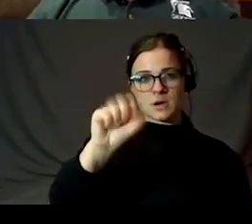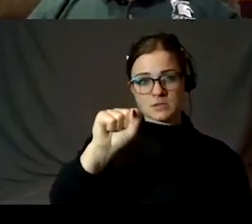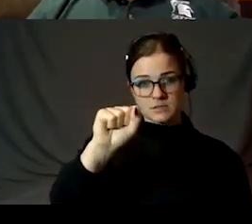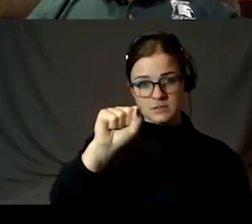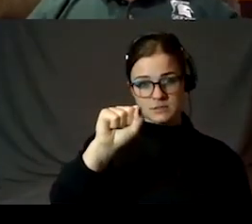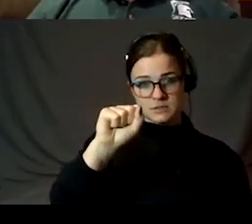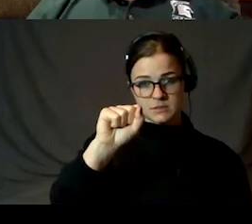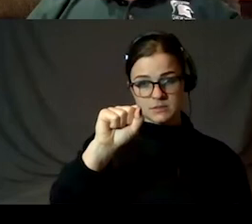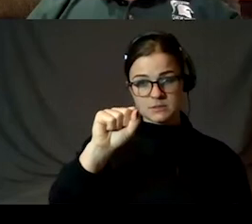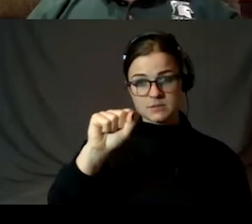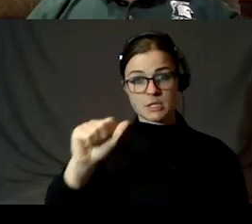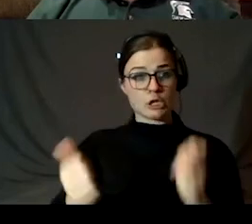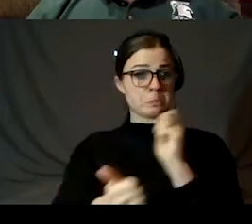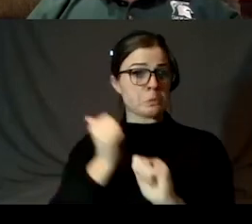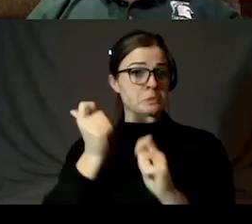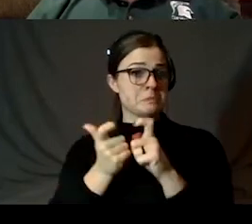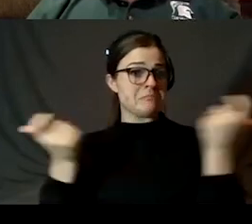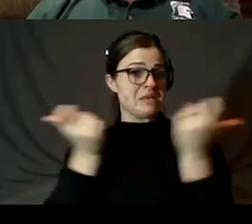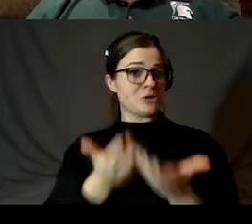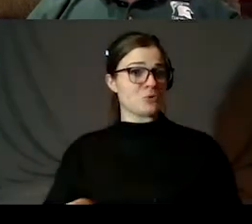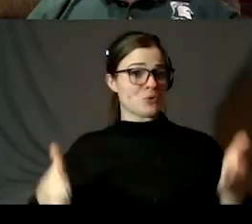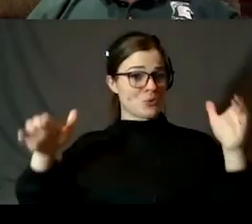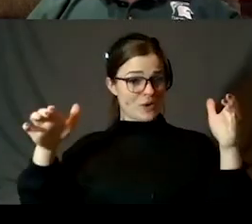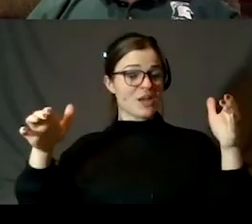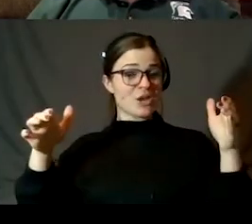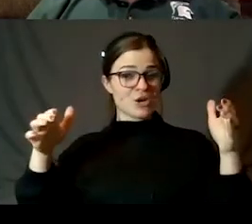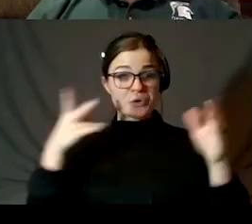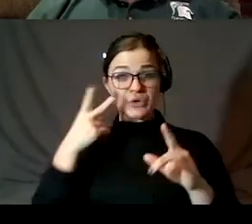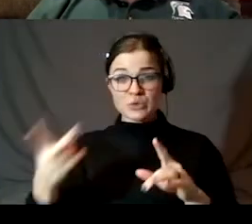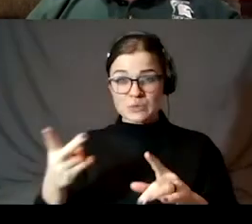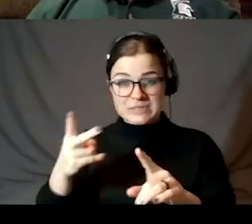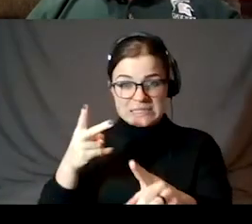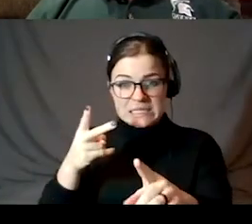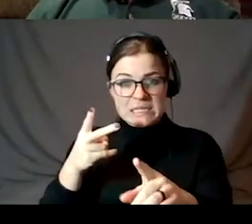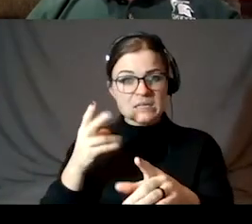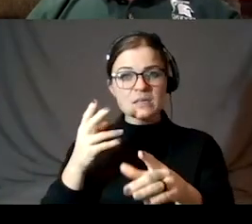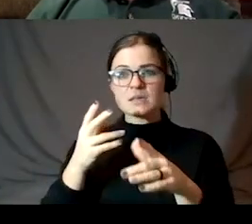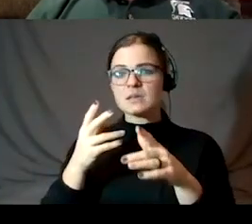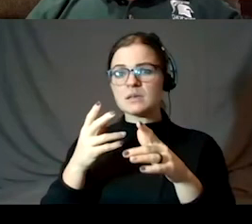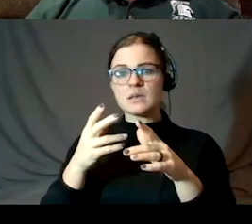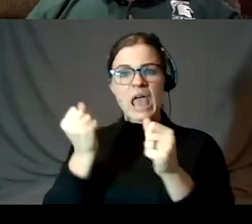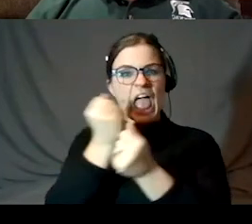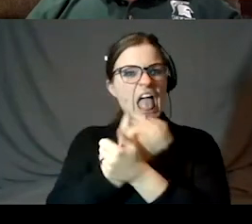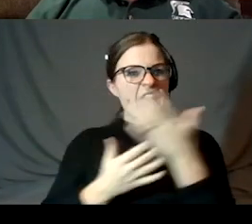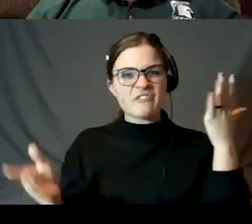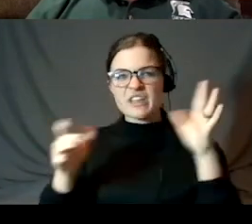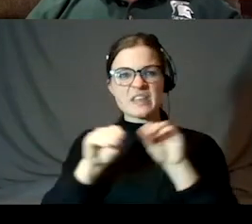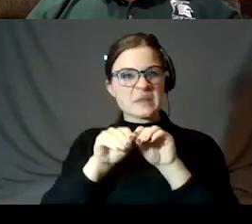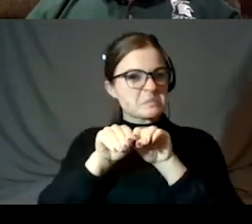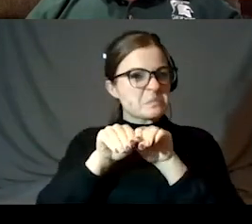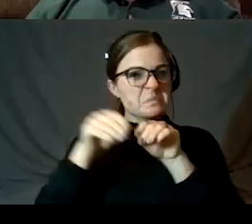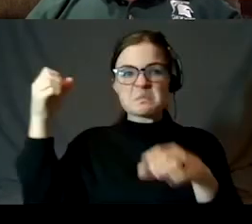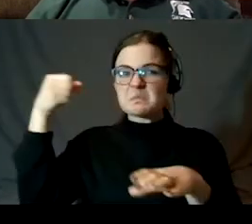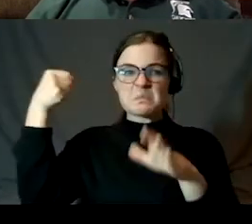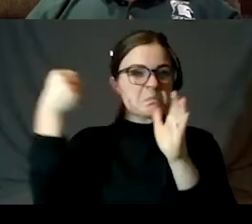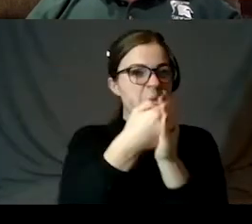And the largest crater, at least the largest ray system, see how you can just see the stuff that was ejected here when this